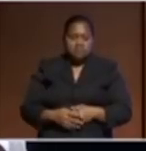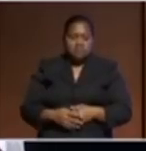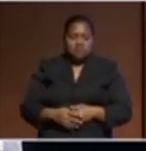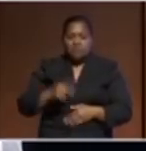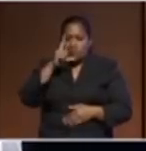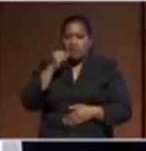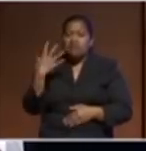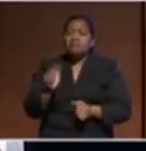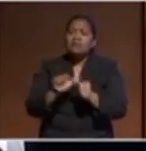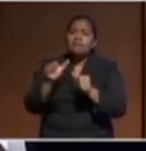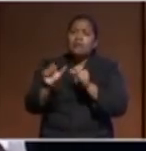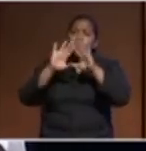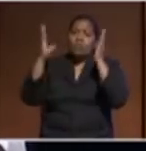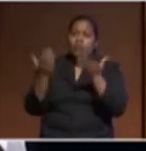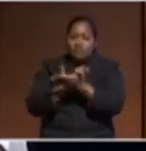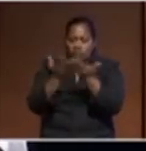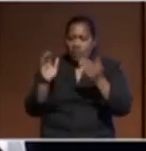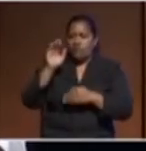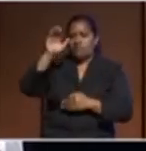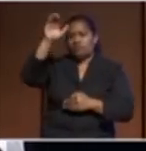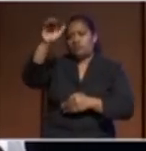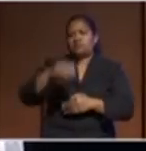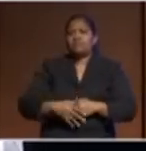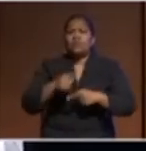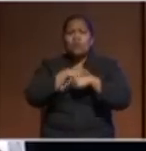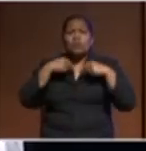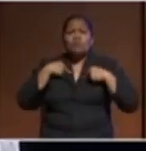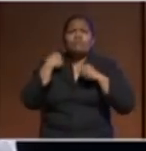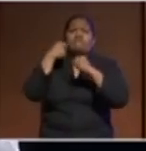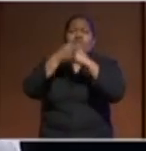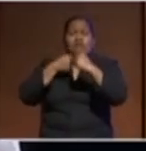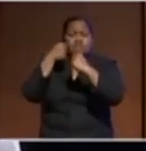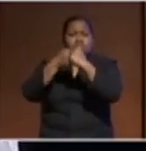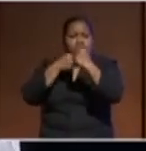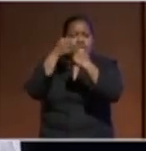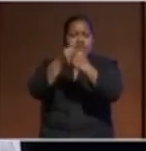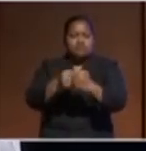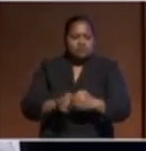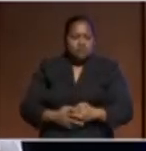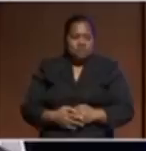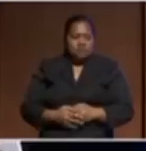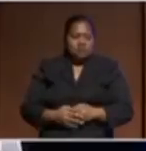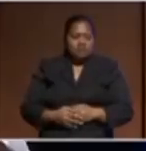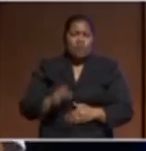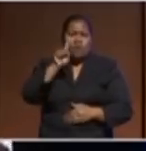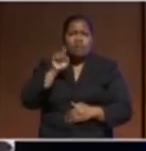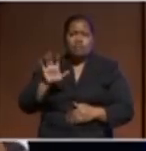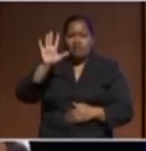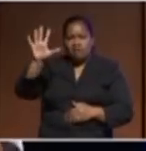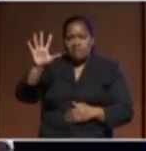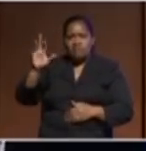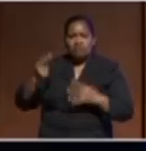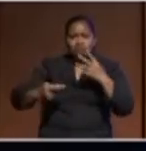in the future even fighting for keeping the 1.5 centigrade to